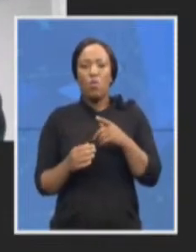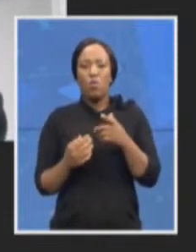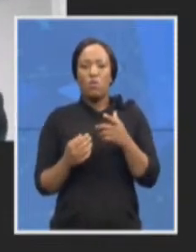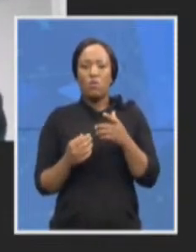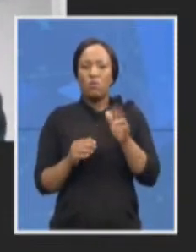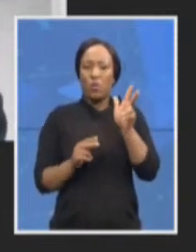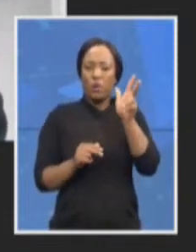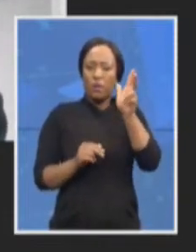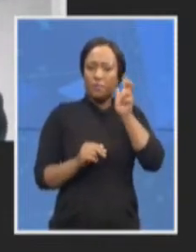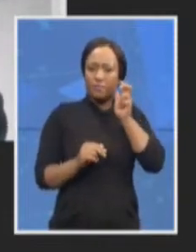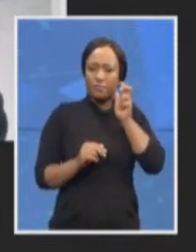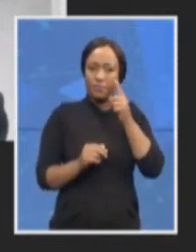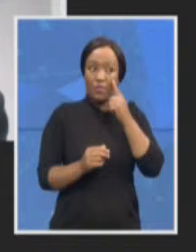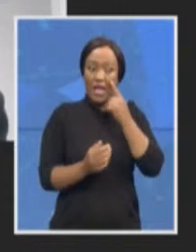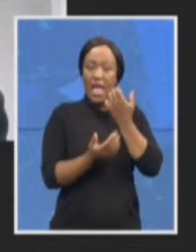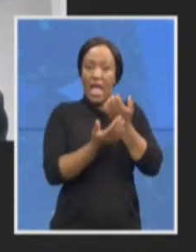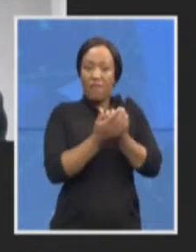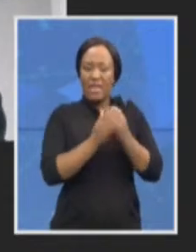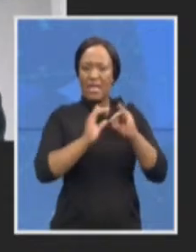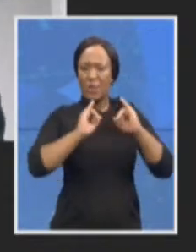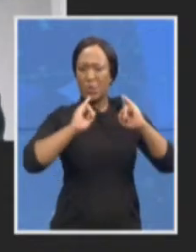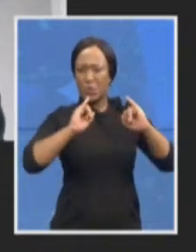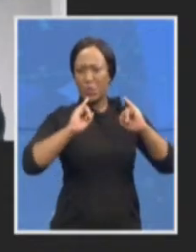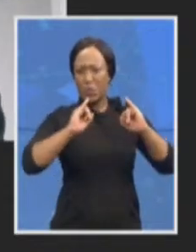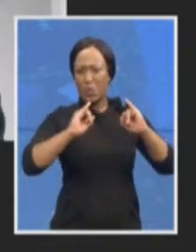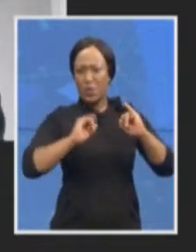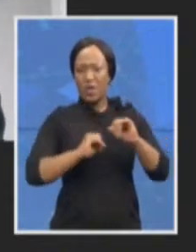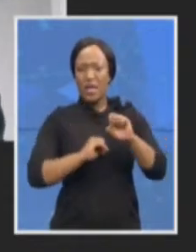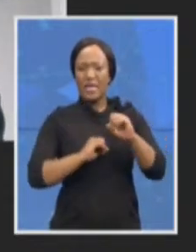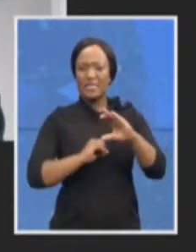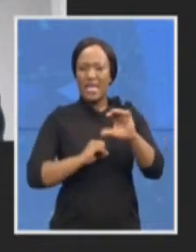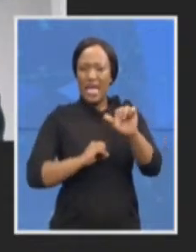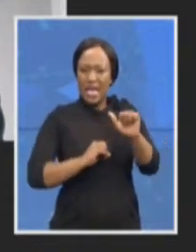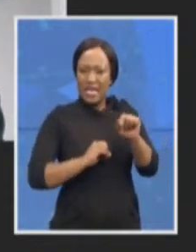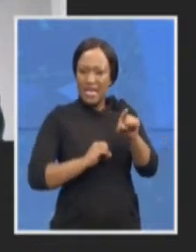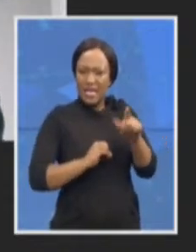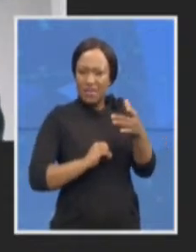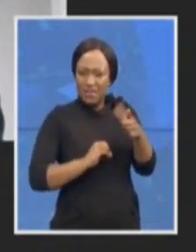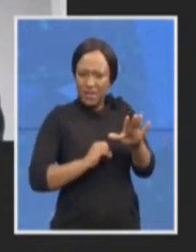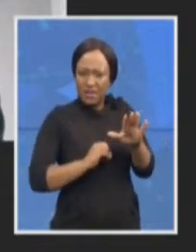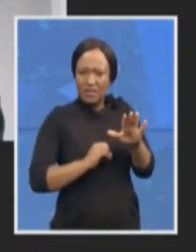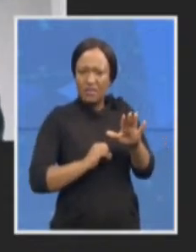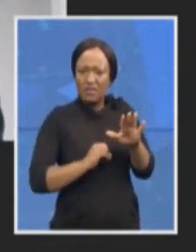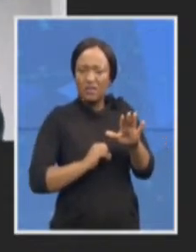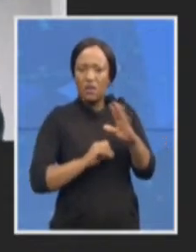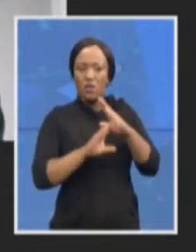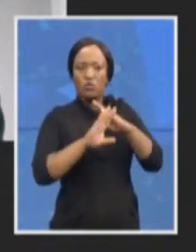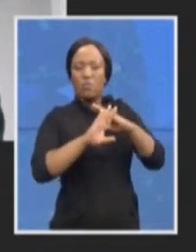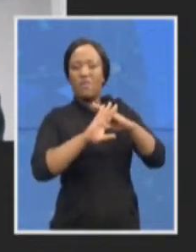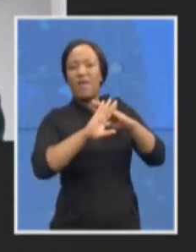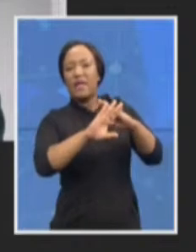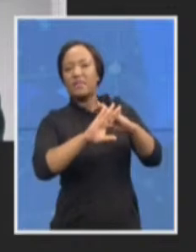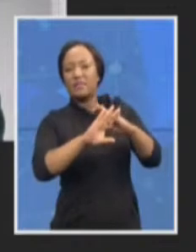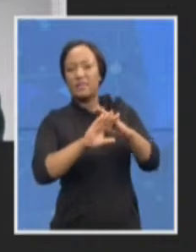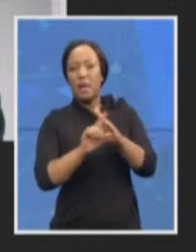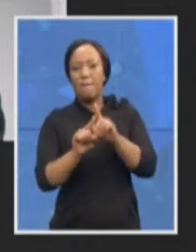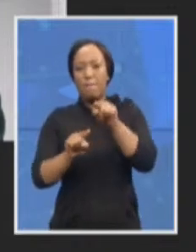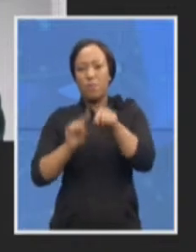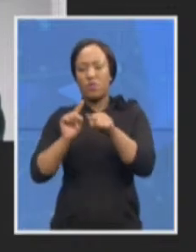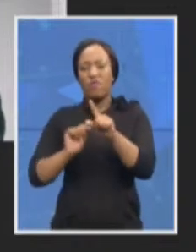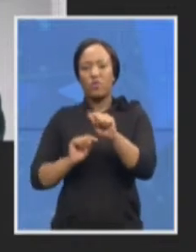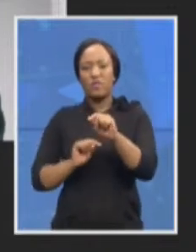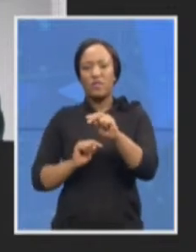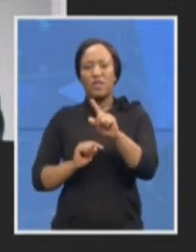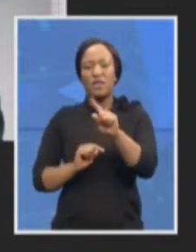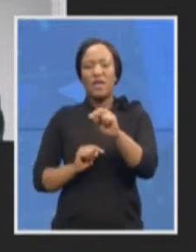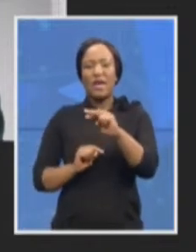by the SCA about deliberate prevention of prosecution of TRC matters being furthered amongst